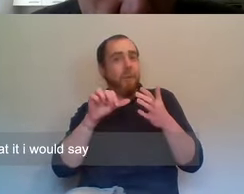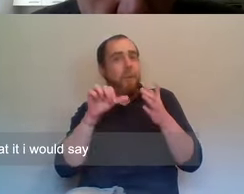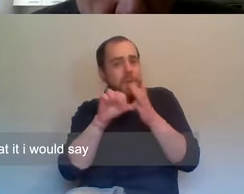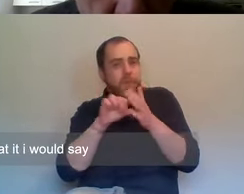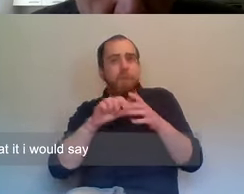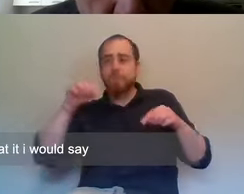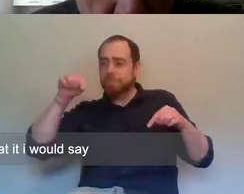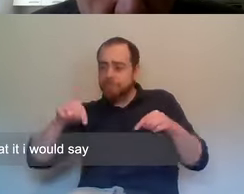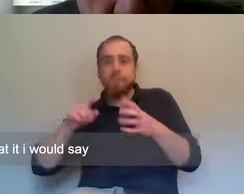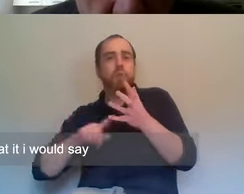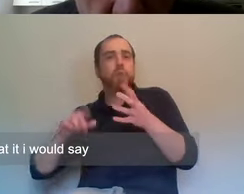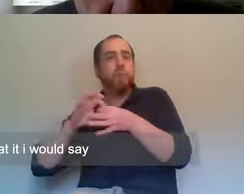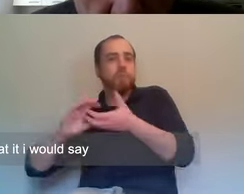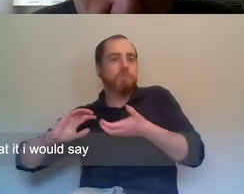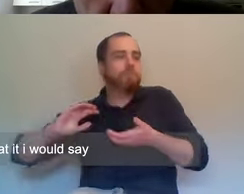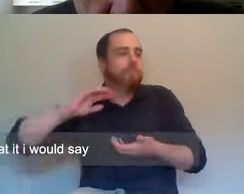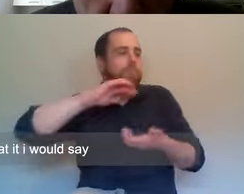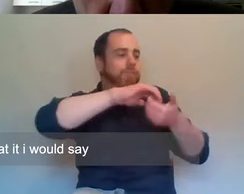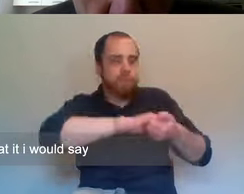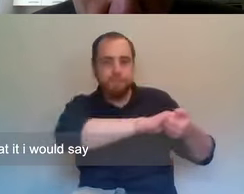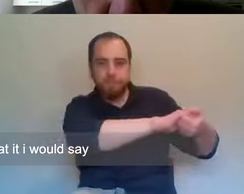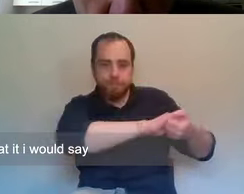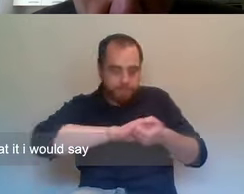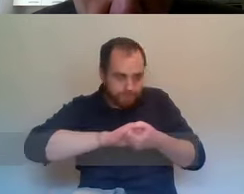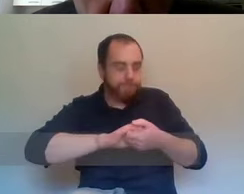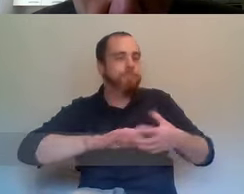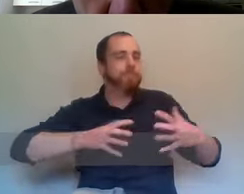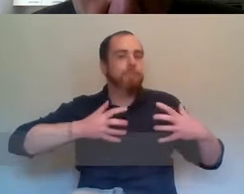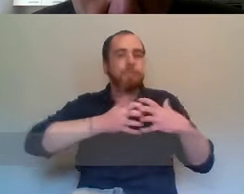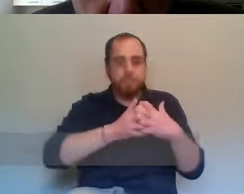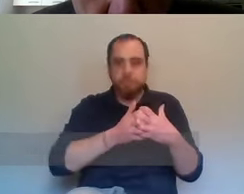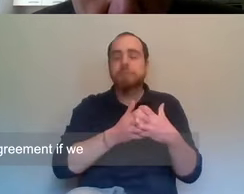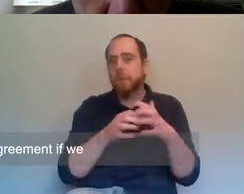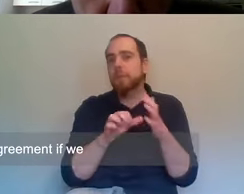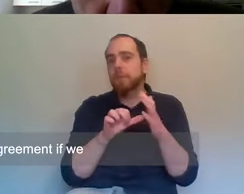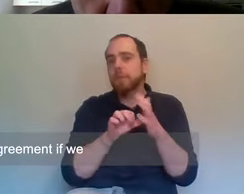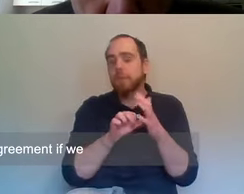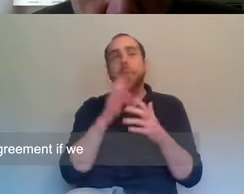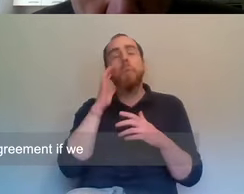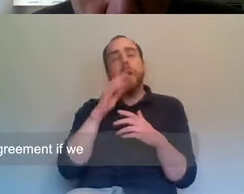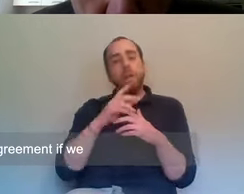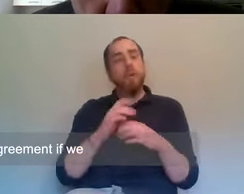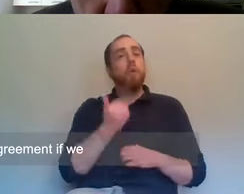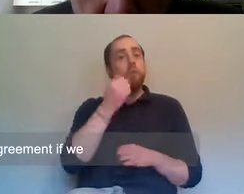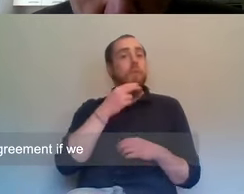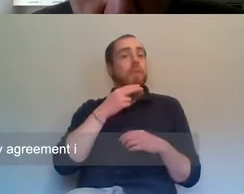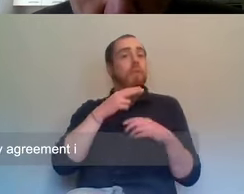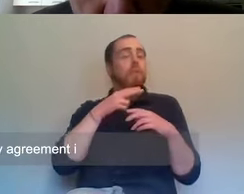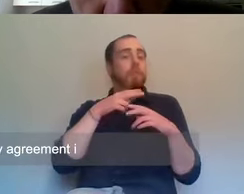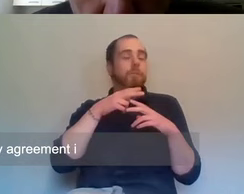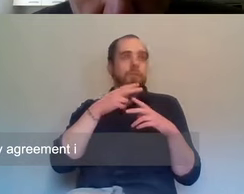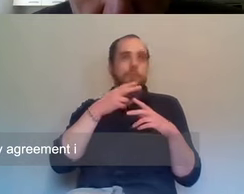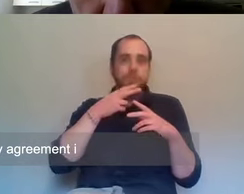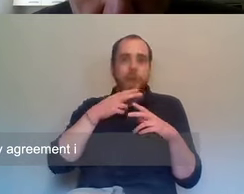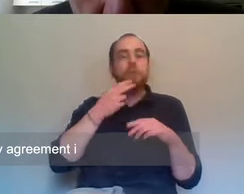But looking at it, I would say that, um, with the Good Friday Agreement, if we take it, the Good Friday Agreement,